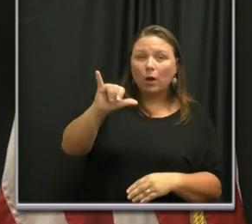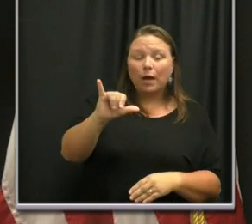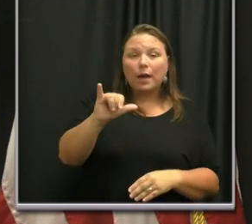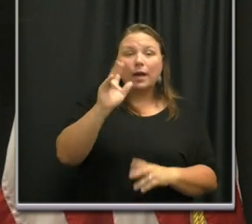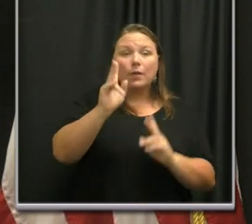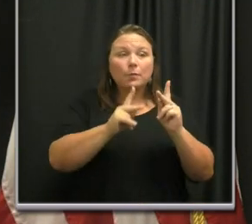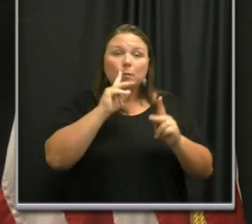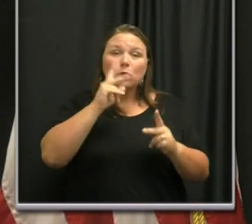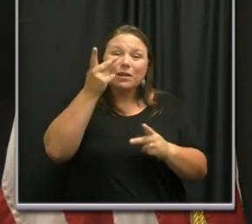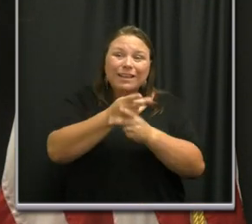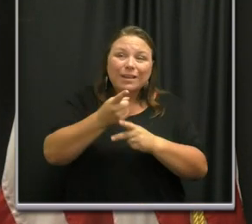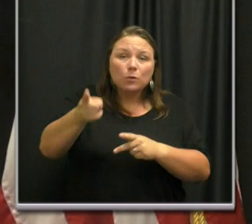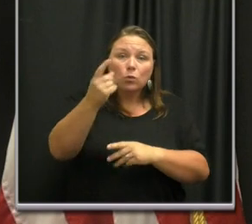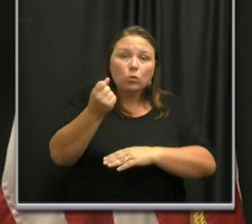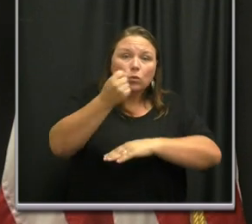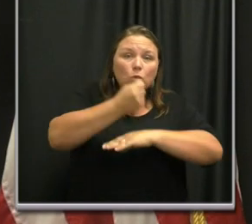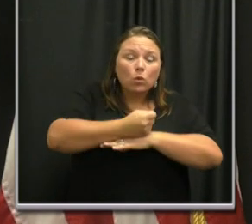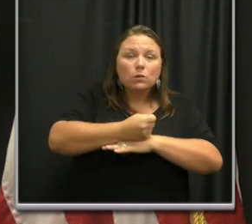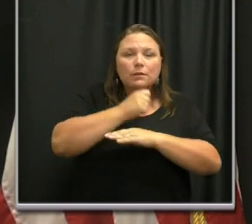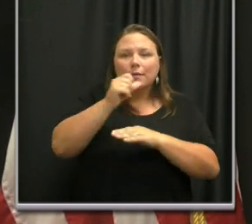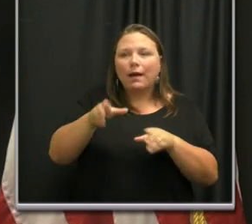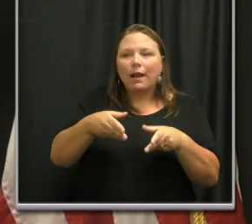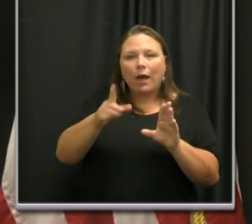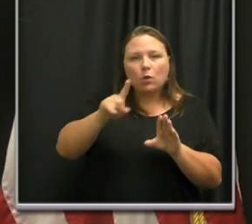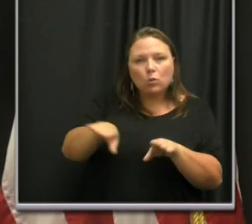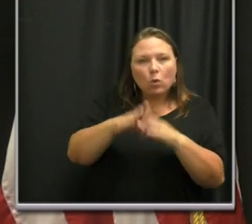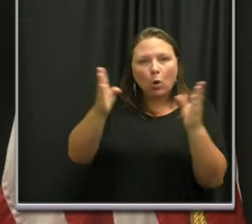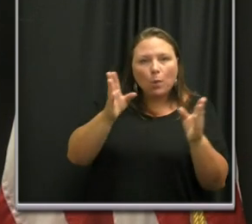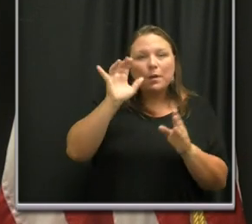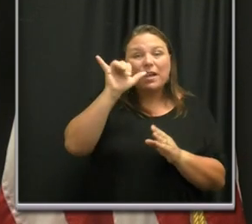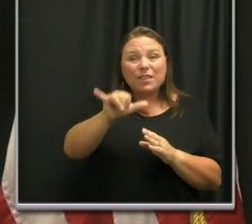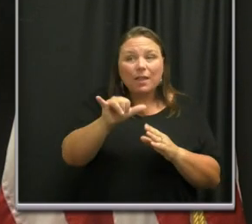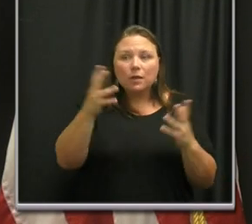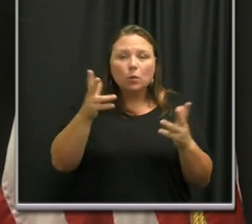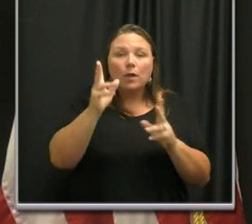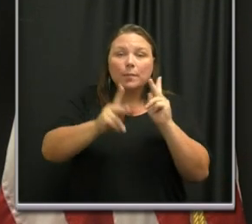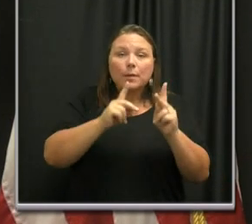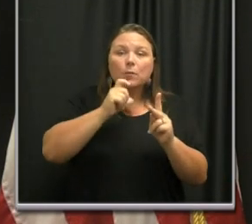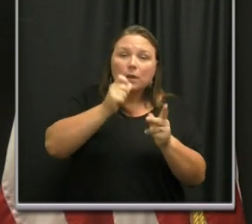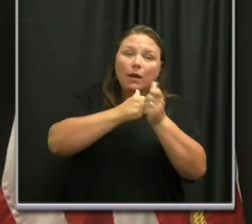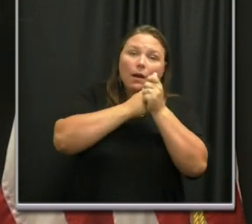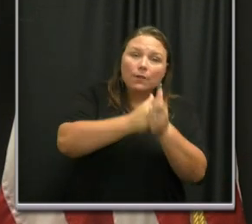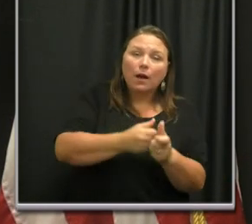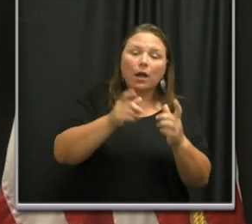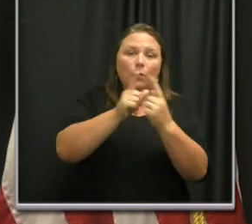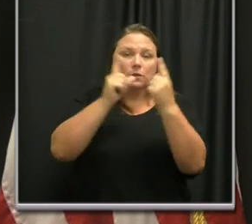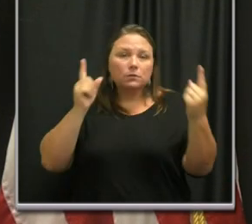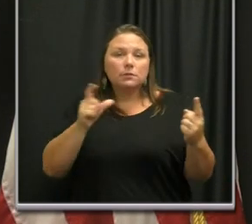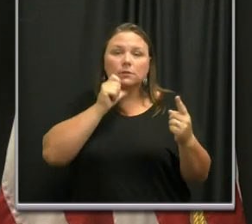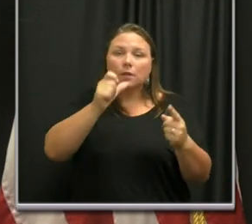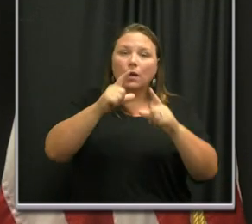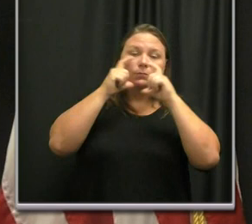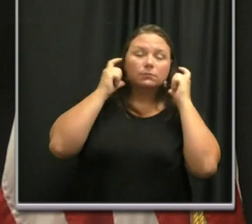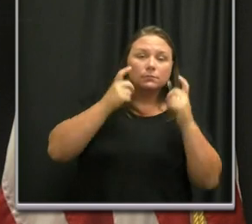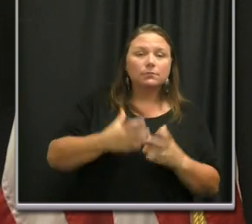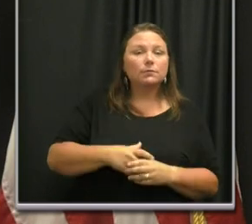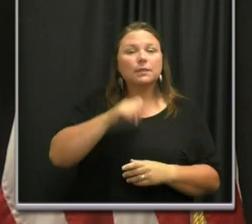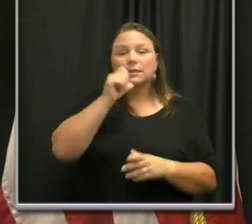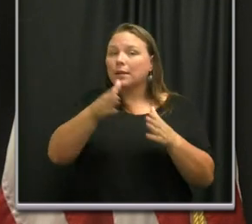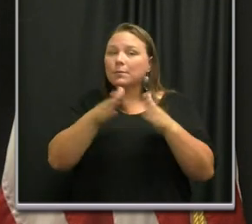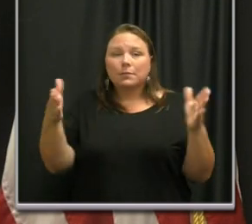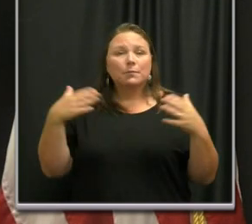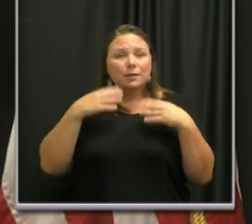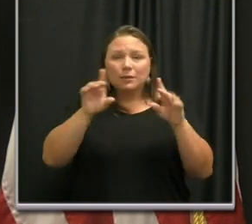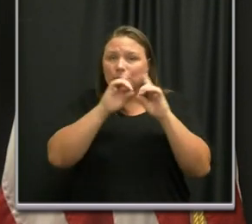keeping you closed are not letting you open on normal hours for the people who are not wearing masks and not complying with social distancing. It is not the public health